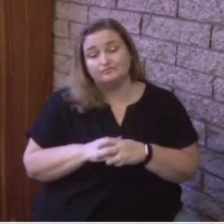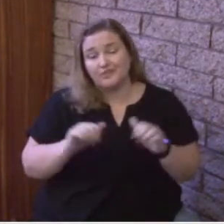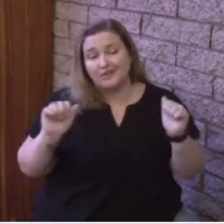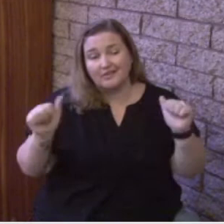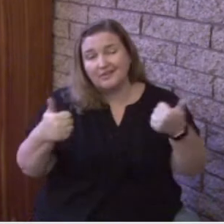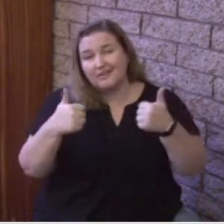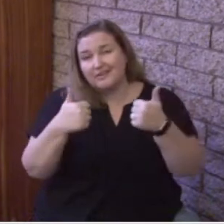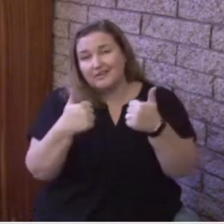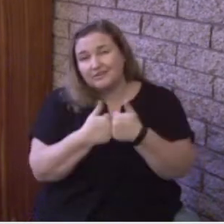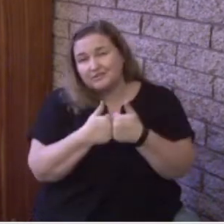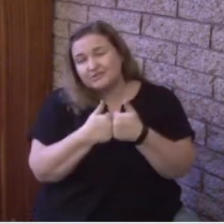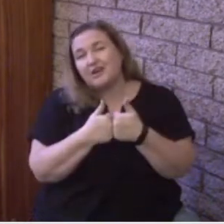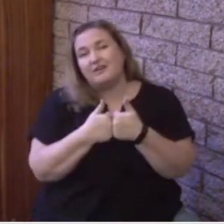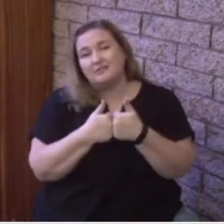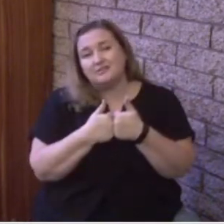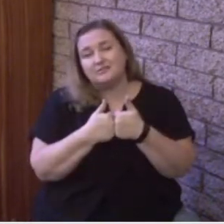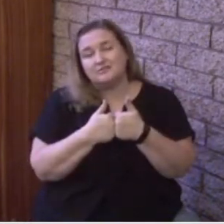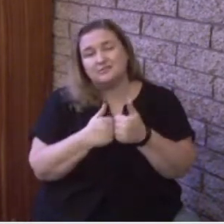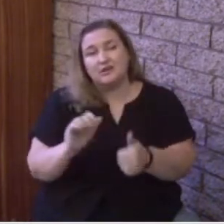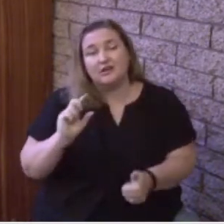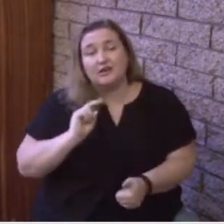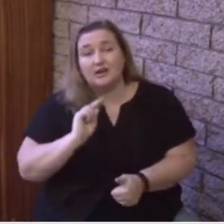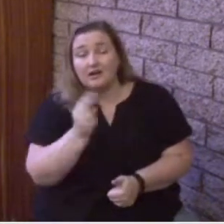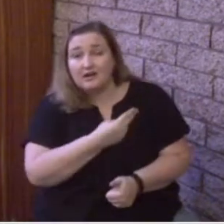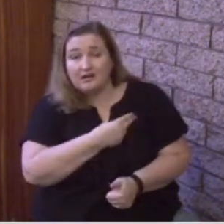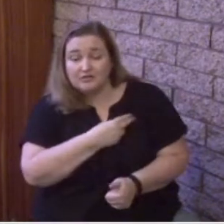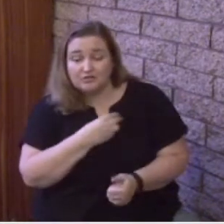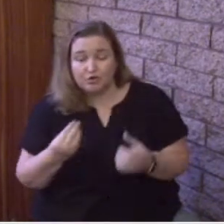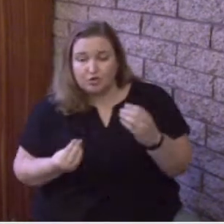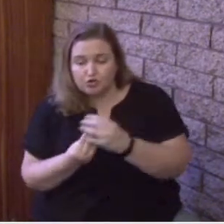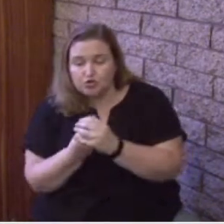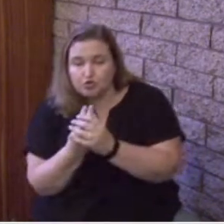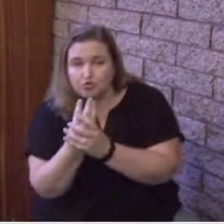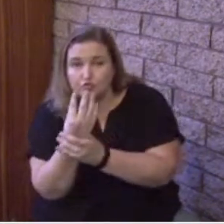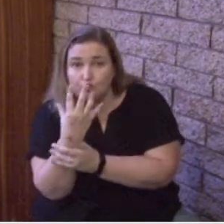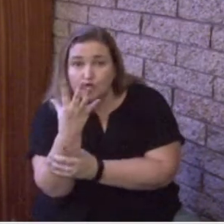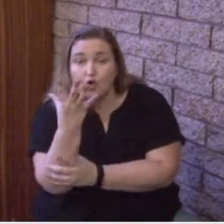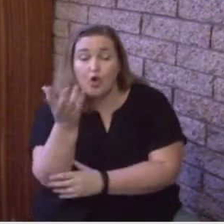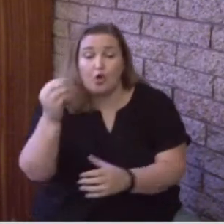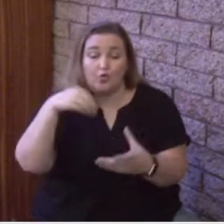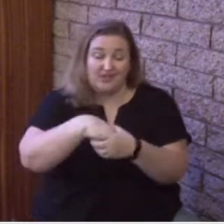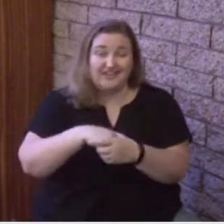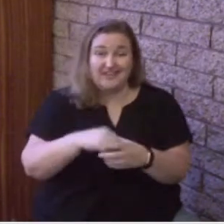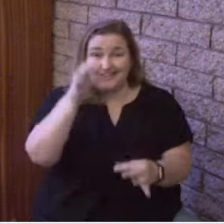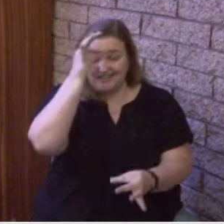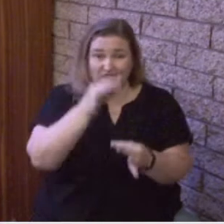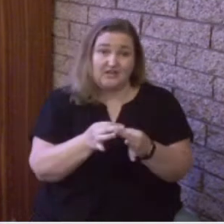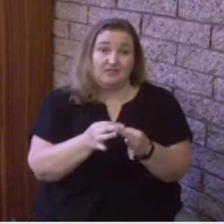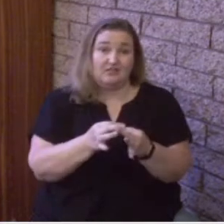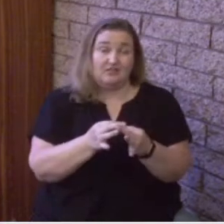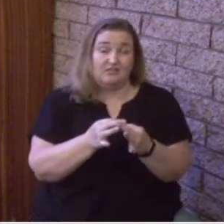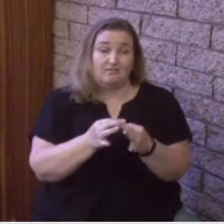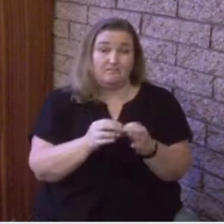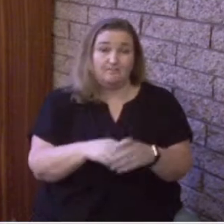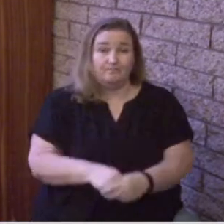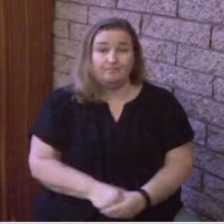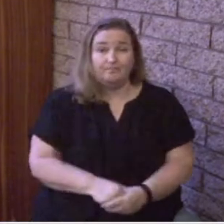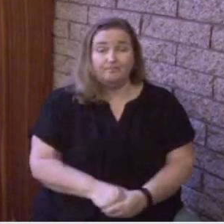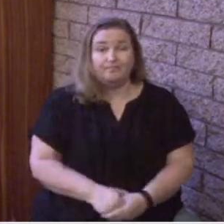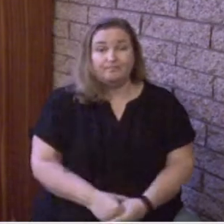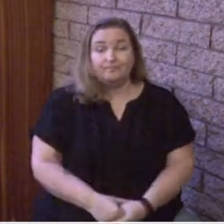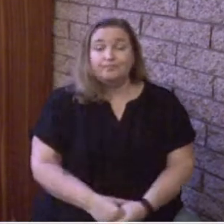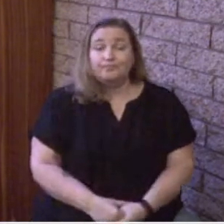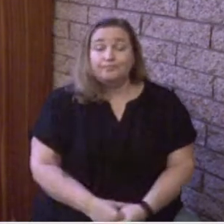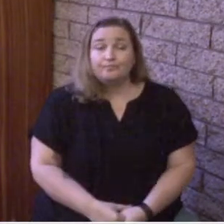Challenges us to grow in faith. How does He challenge us? And He helps us with that. And we're going to break these down